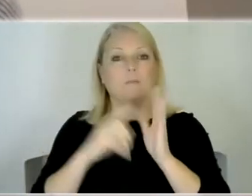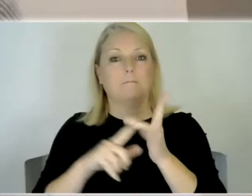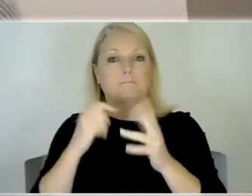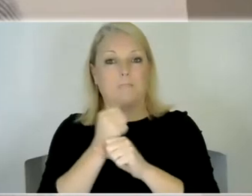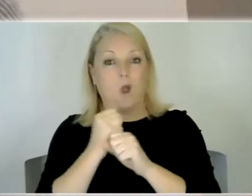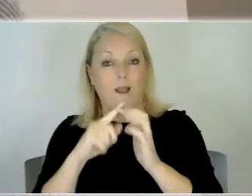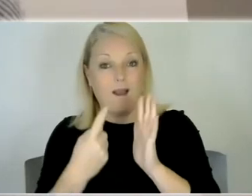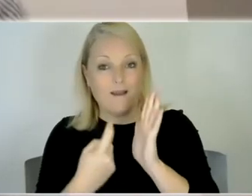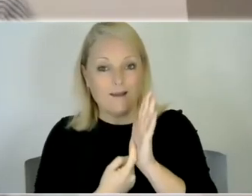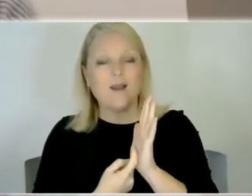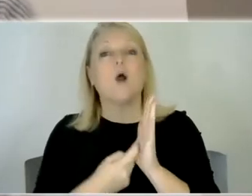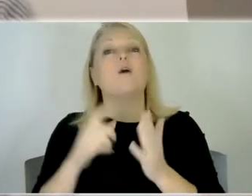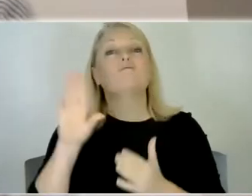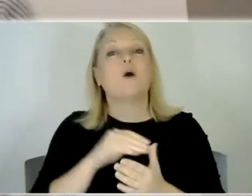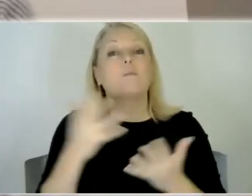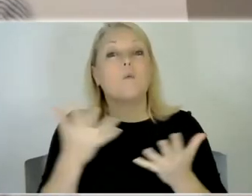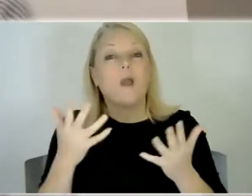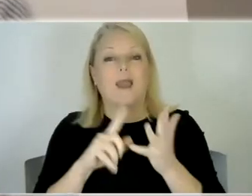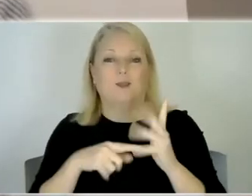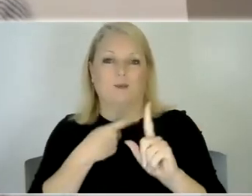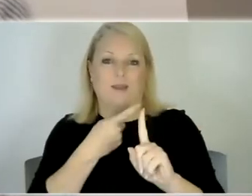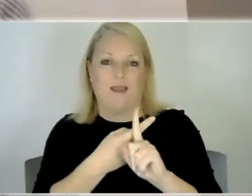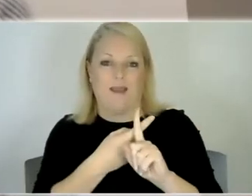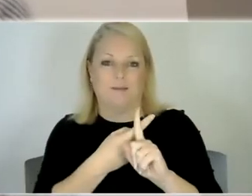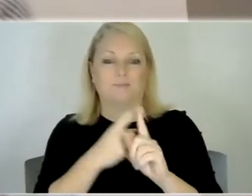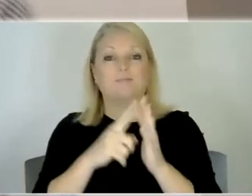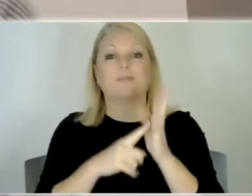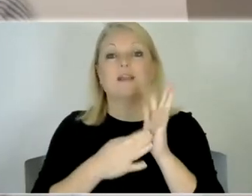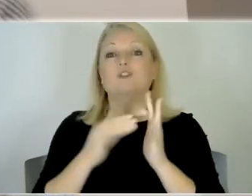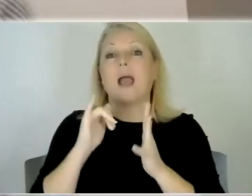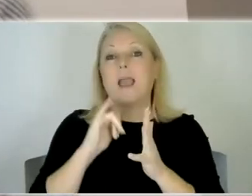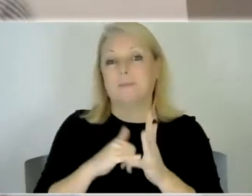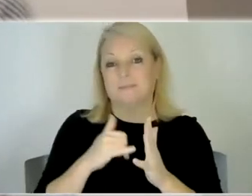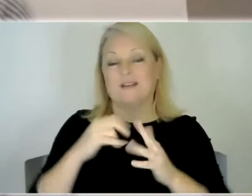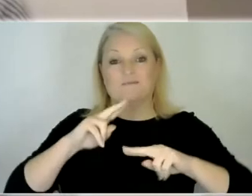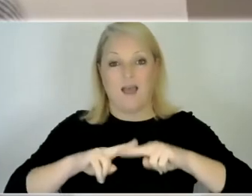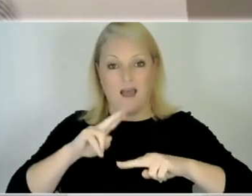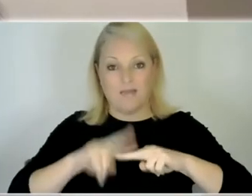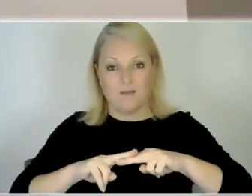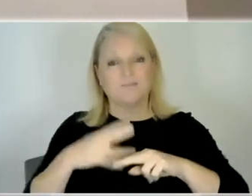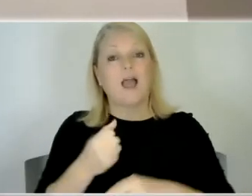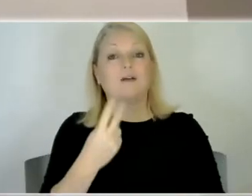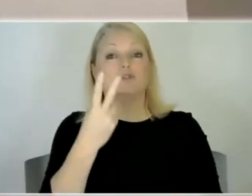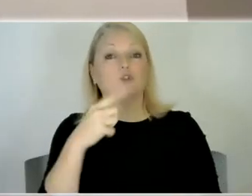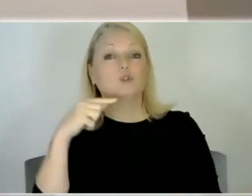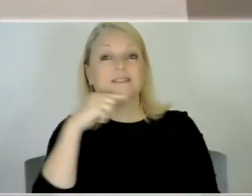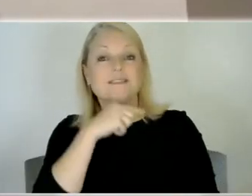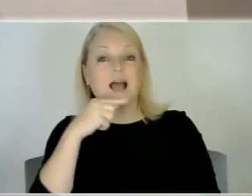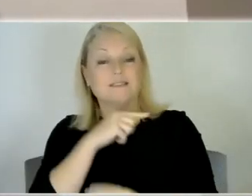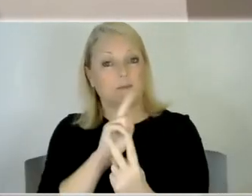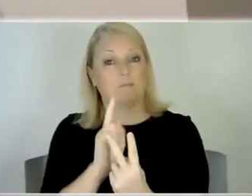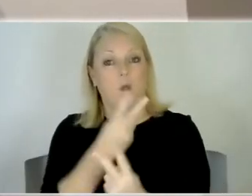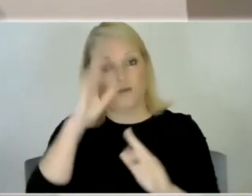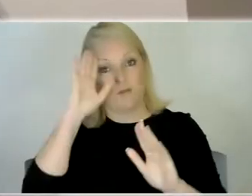from the UK. James is a dad to two boys with autism and shares his everyday insights and